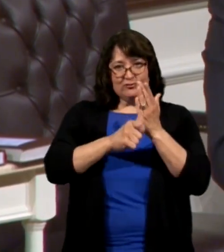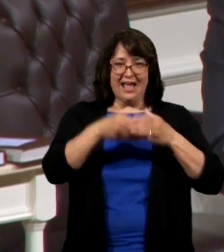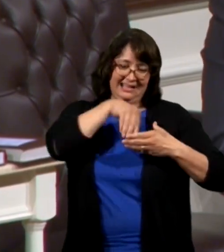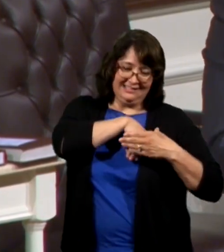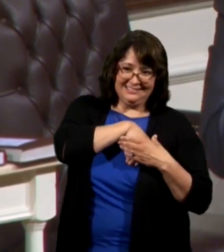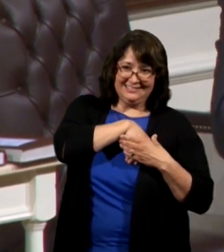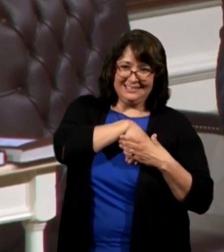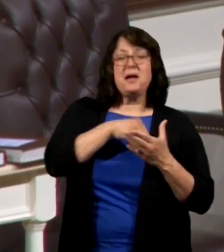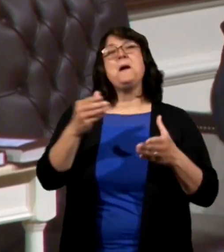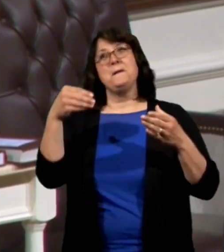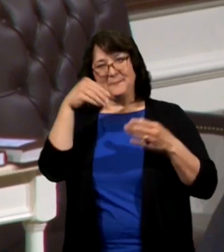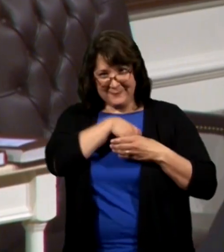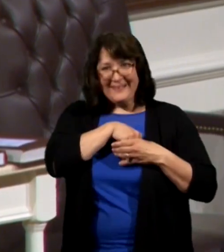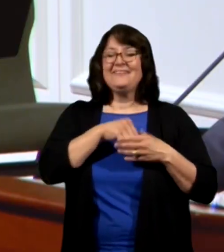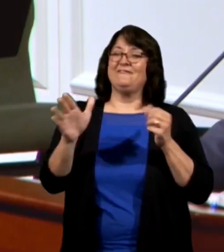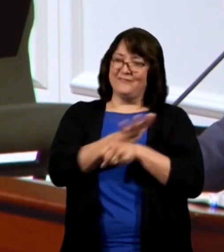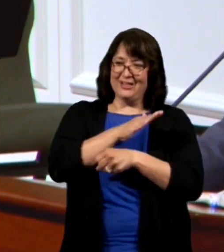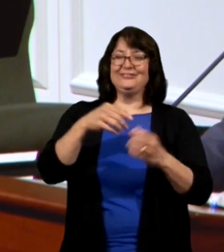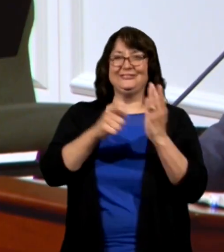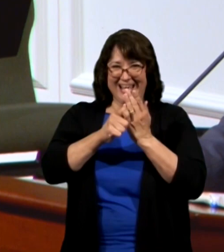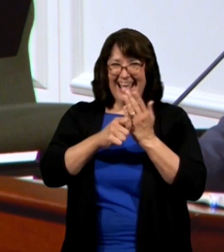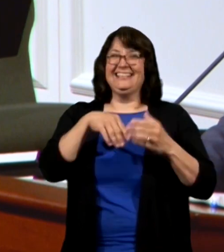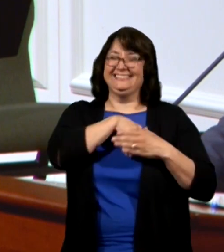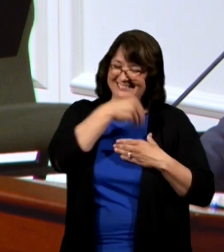of pocket a pocket full of tracks